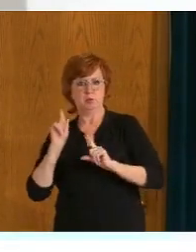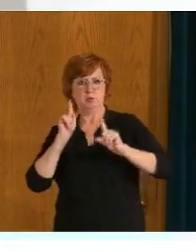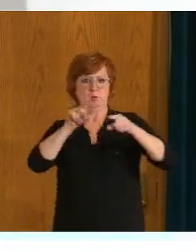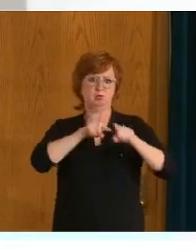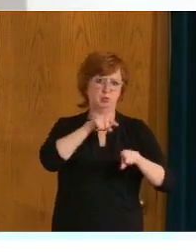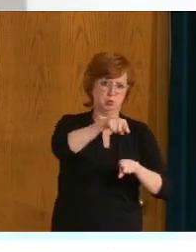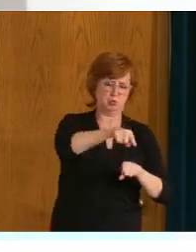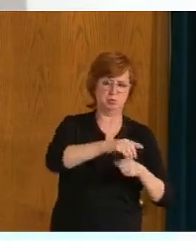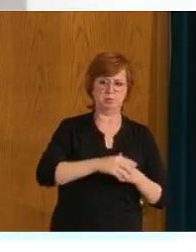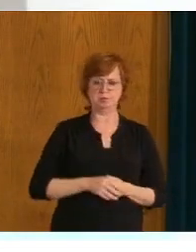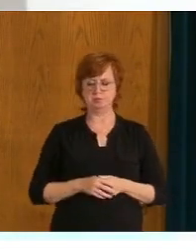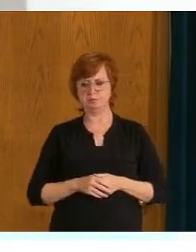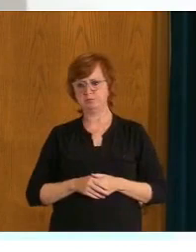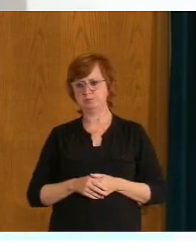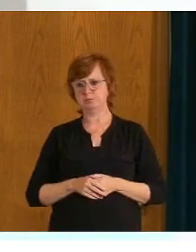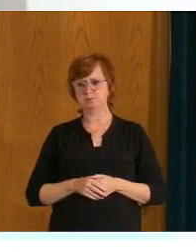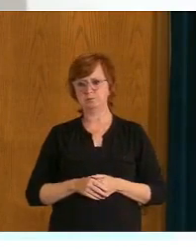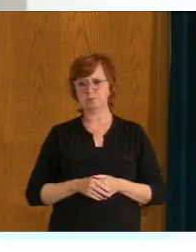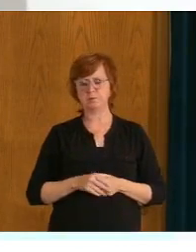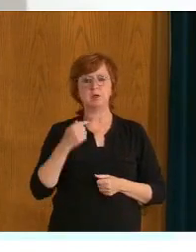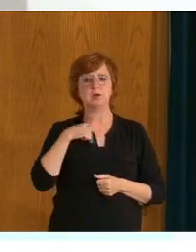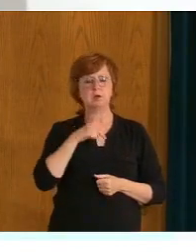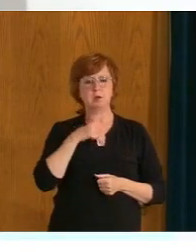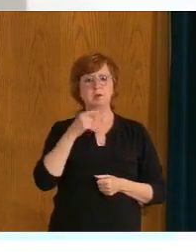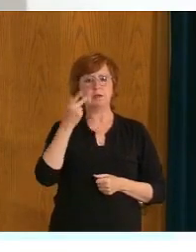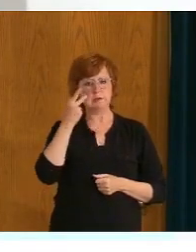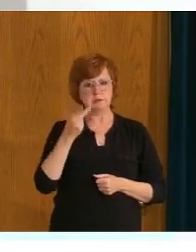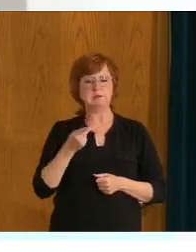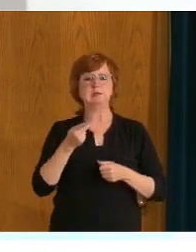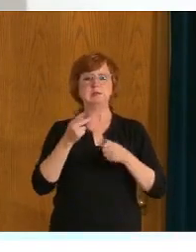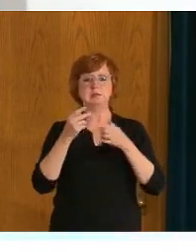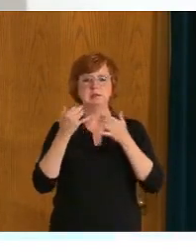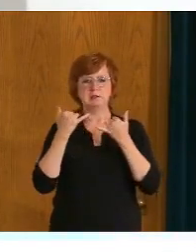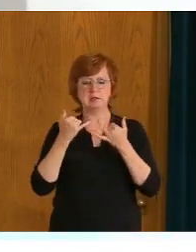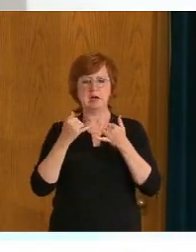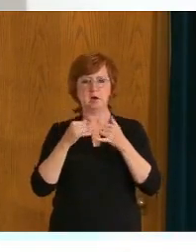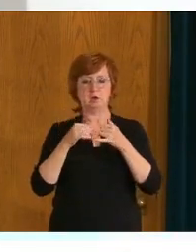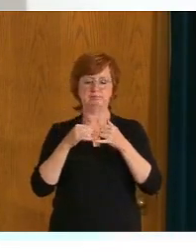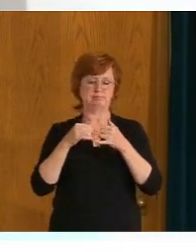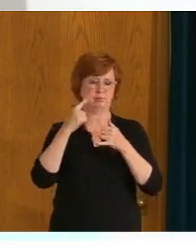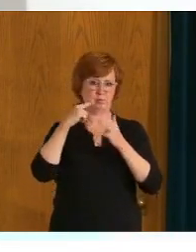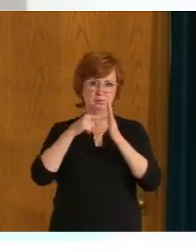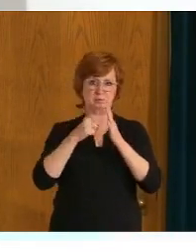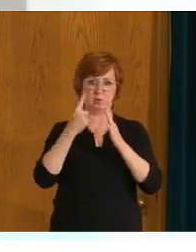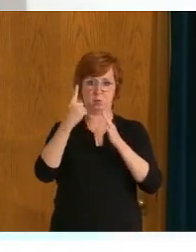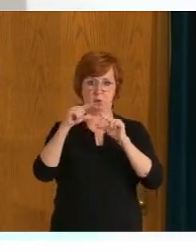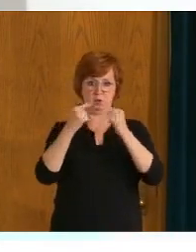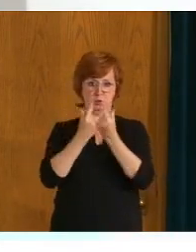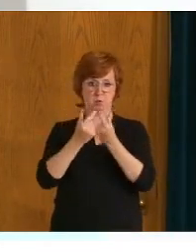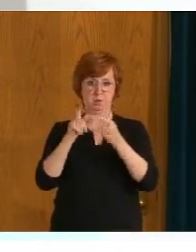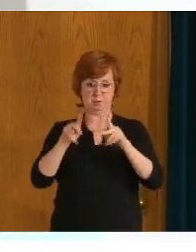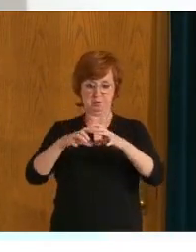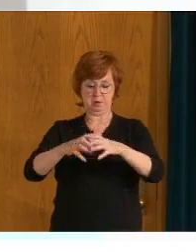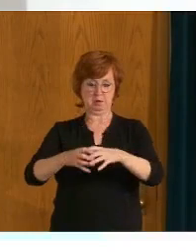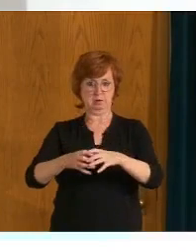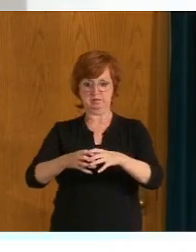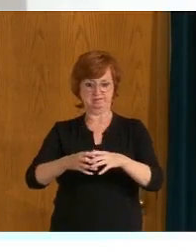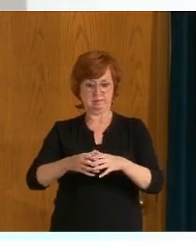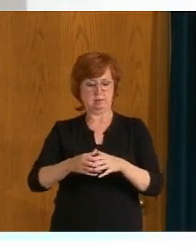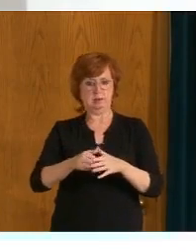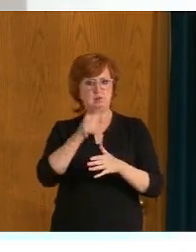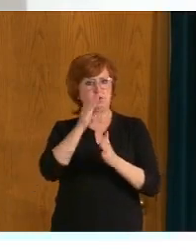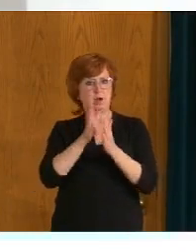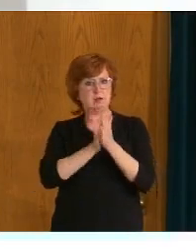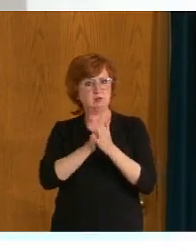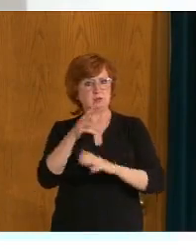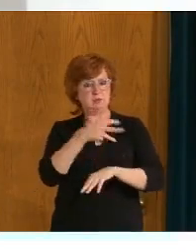significant increase in uptake, even in pockets which are under vaccinated. again, I think that momentum needs